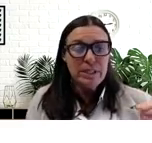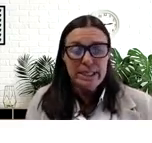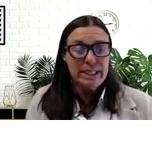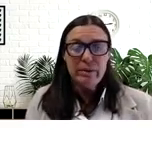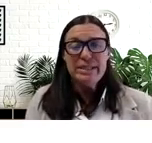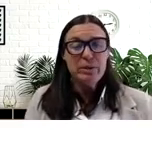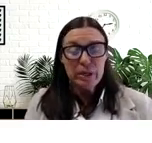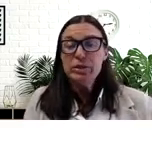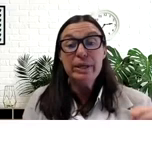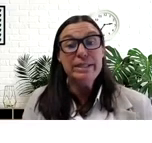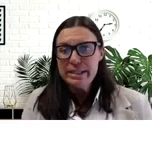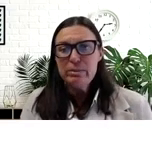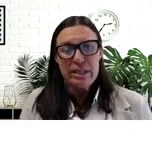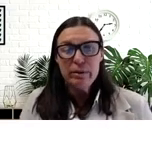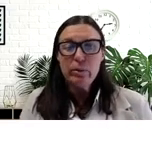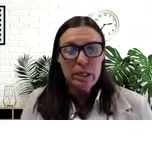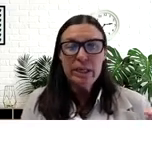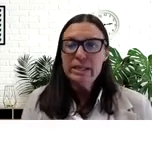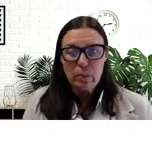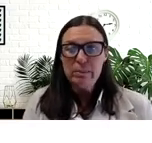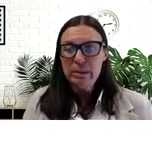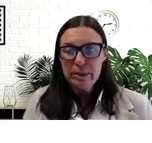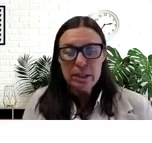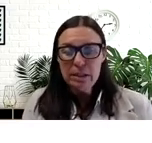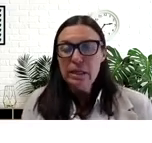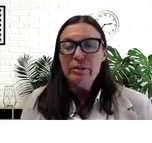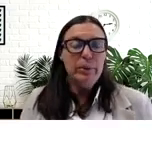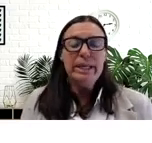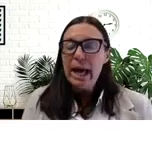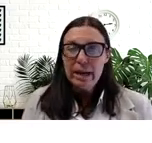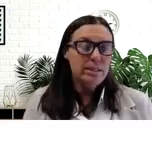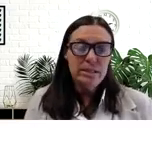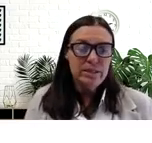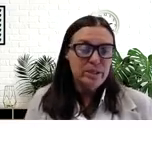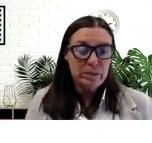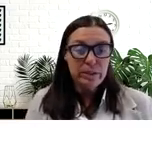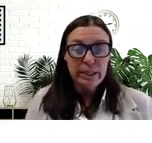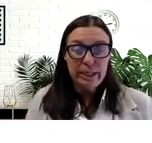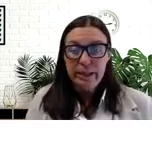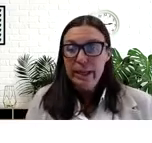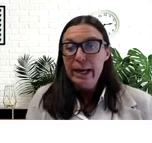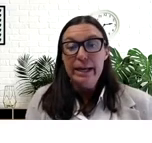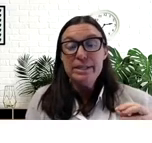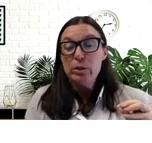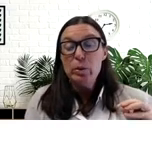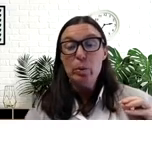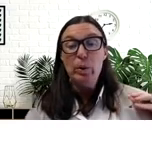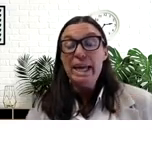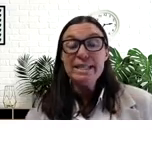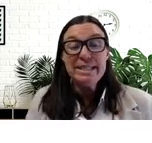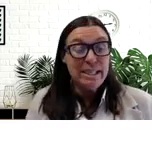involved in anti-racist work doing systems level work as white people if we cannot see the systems clearly. And